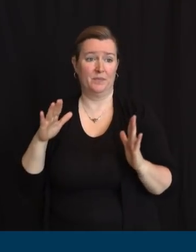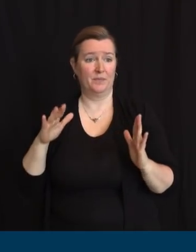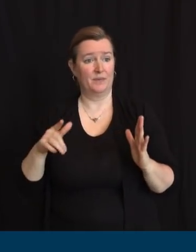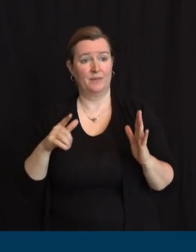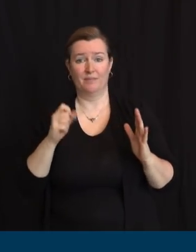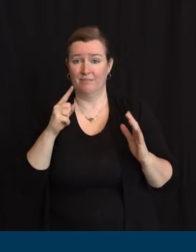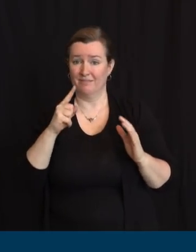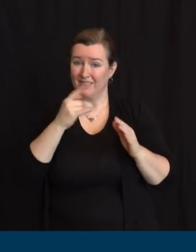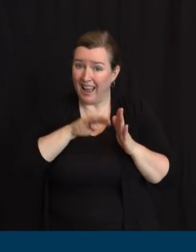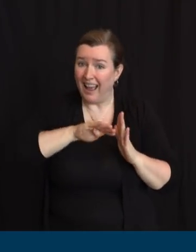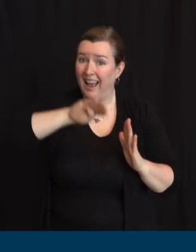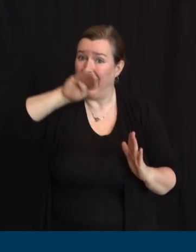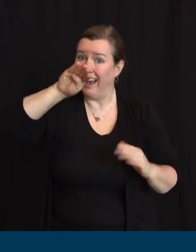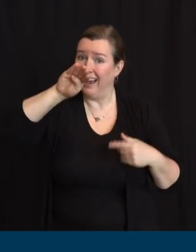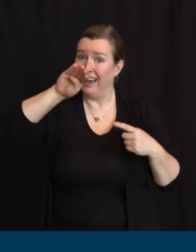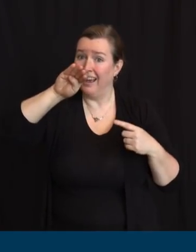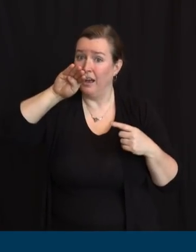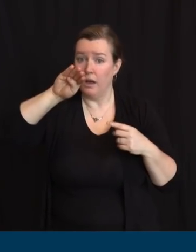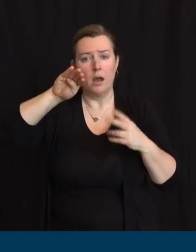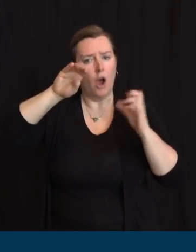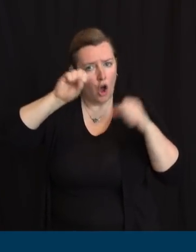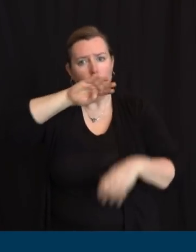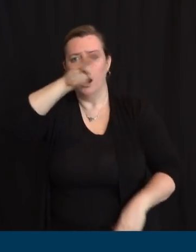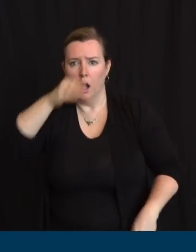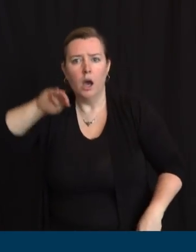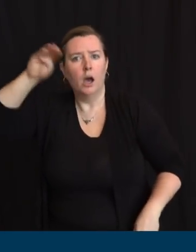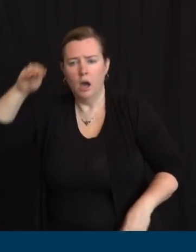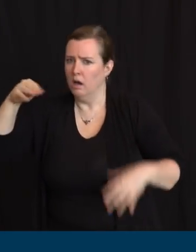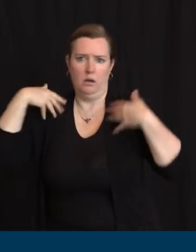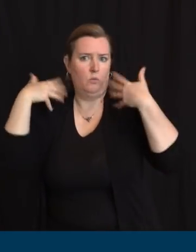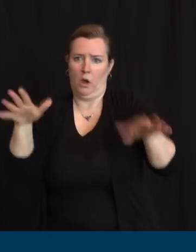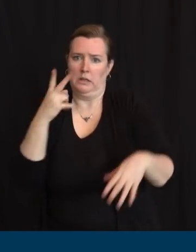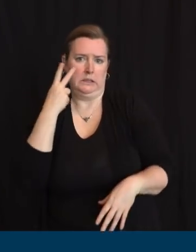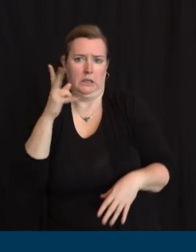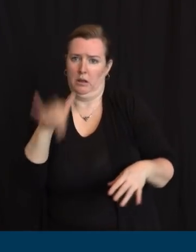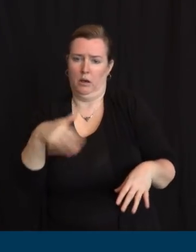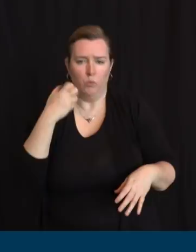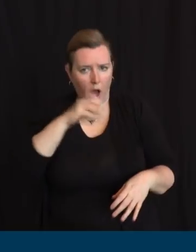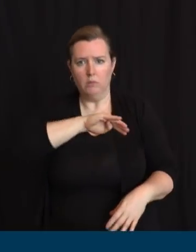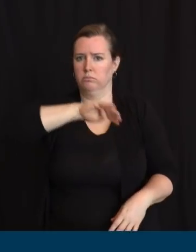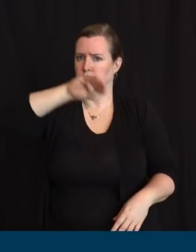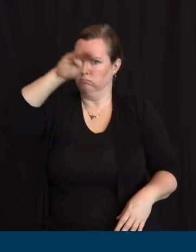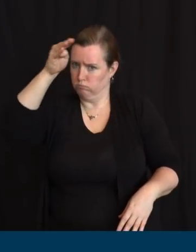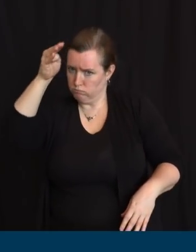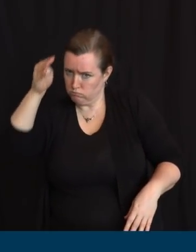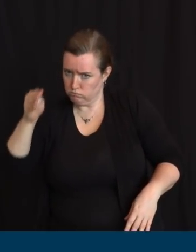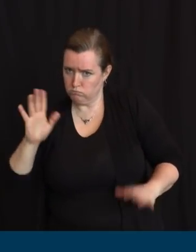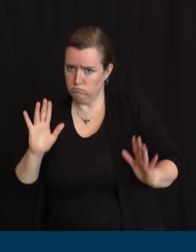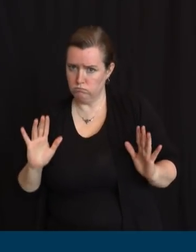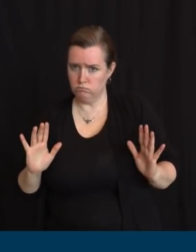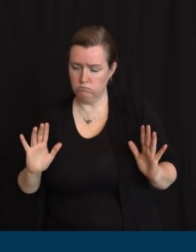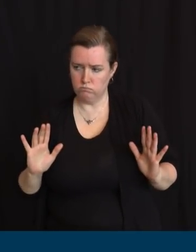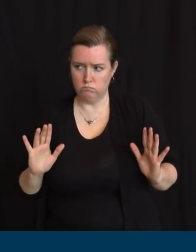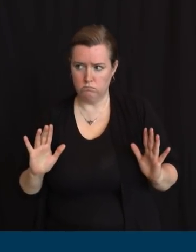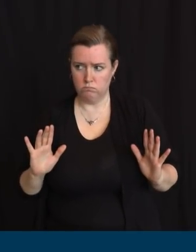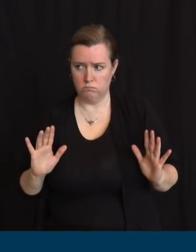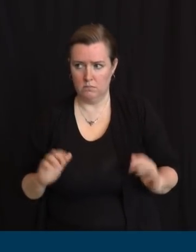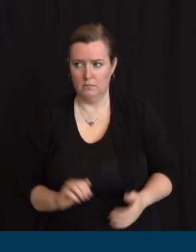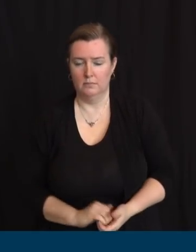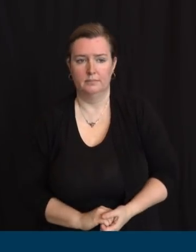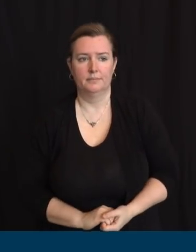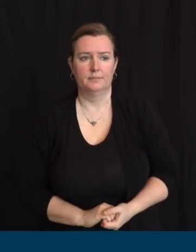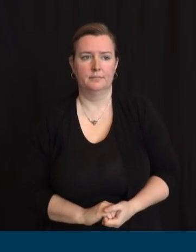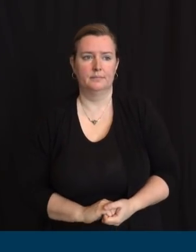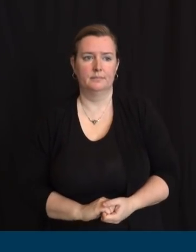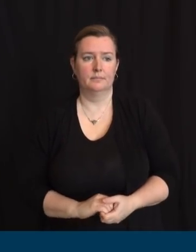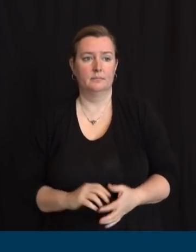social distancing. And again, if we keep it up, I know without any equivocation that we will come through this as